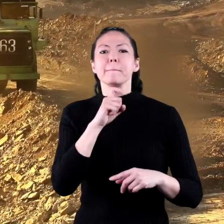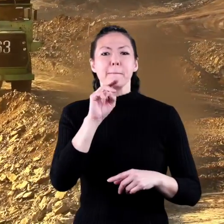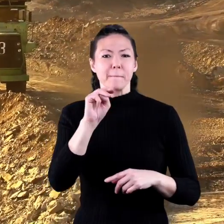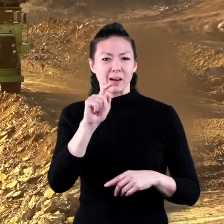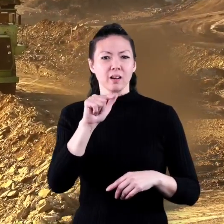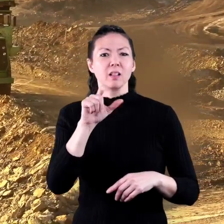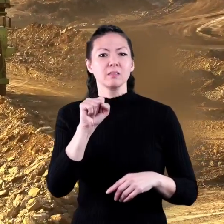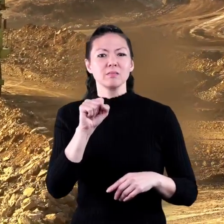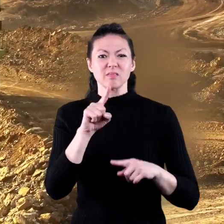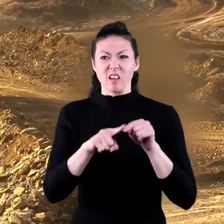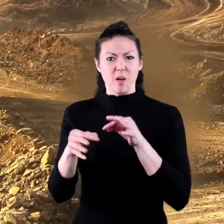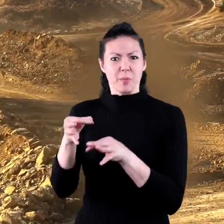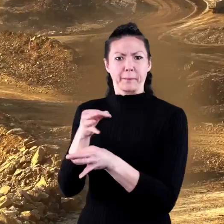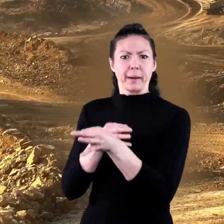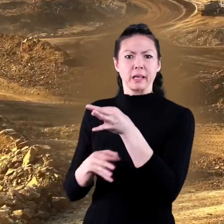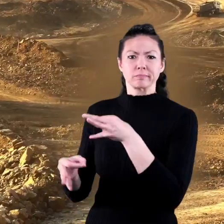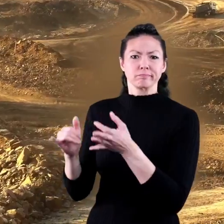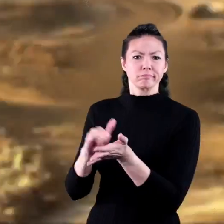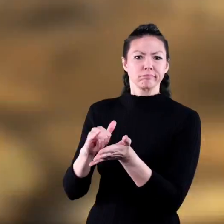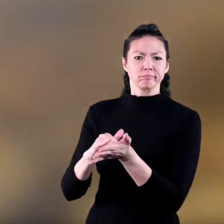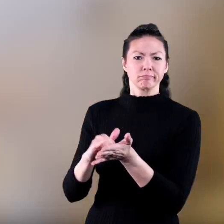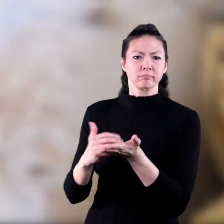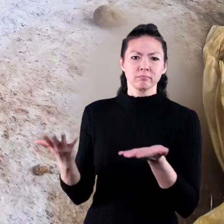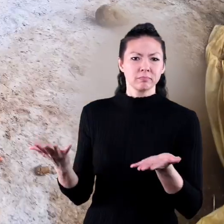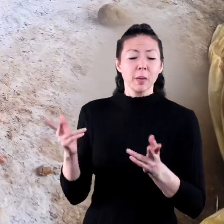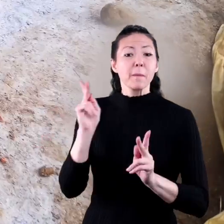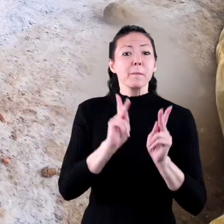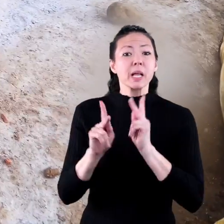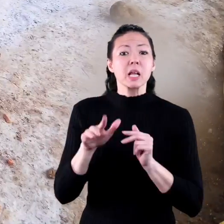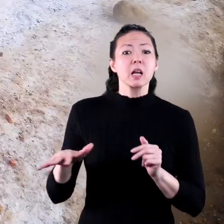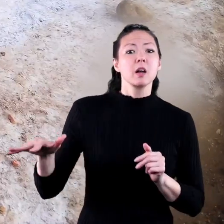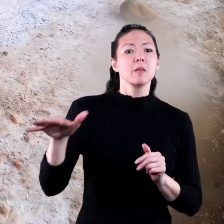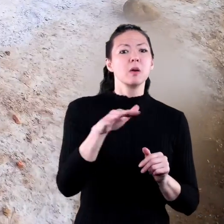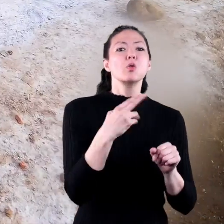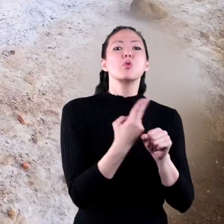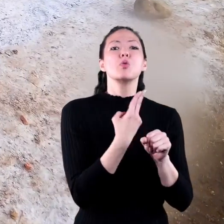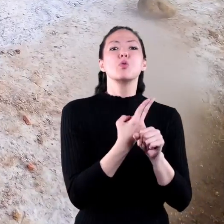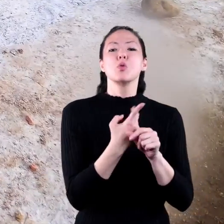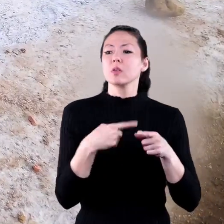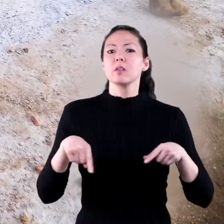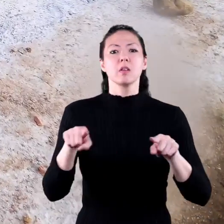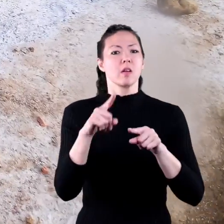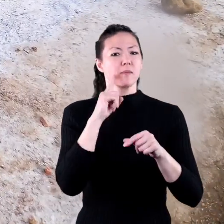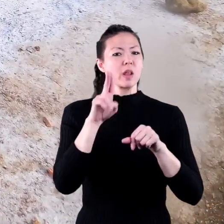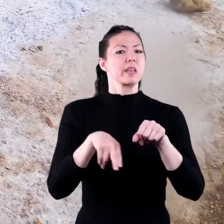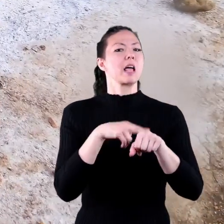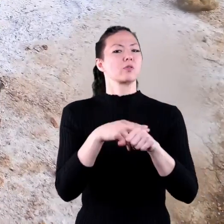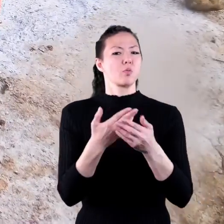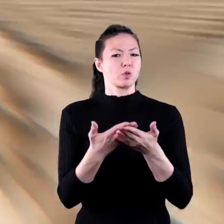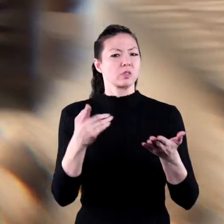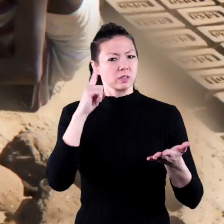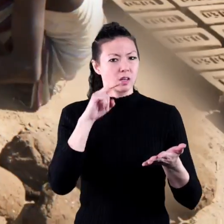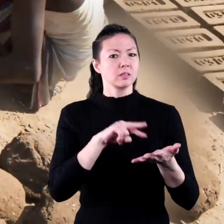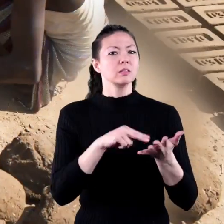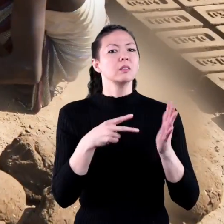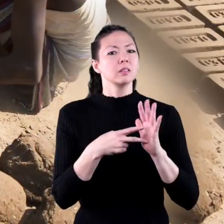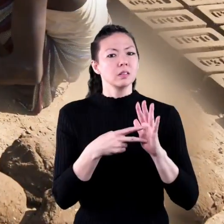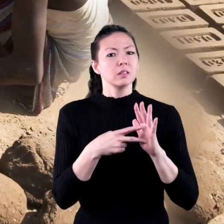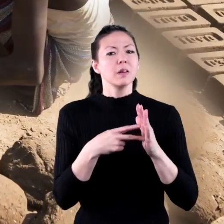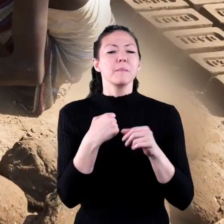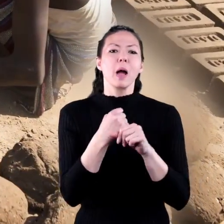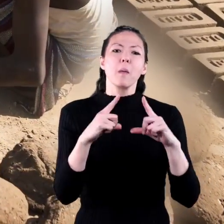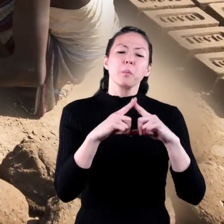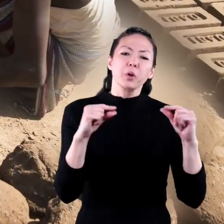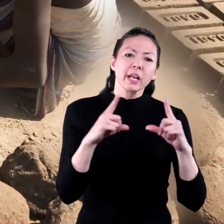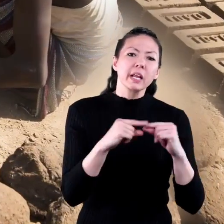iron and metals that cannot be replaced. People began making use of these natural resources when they began making